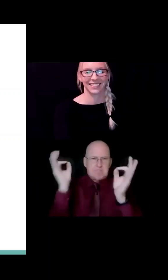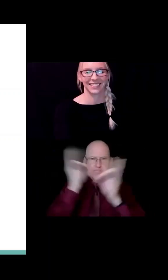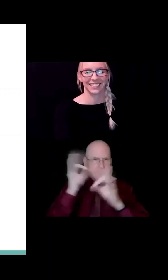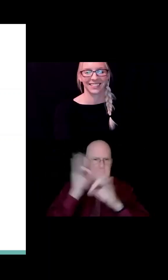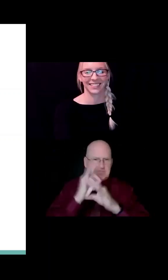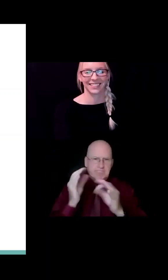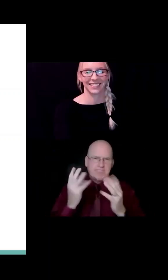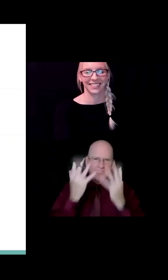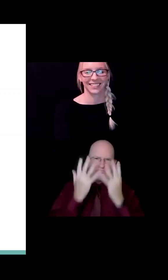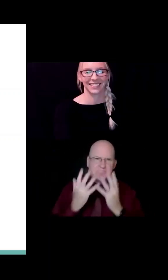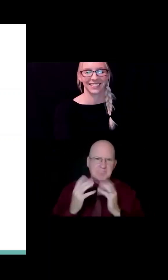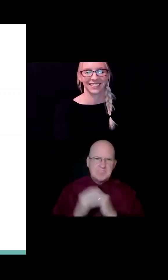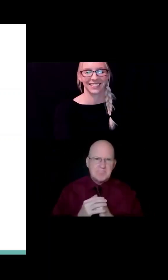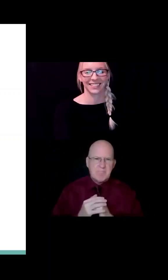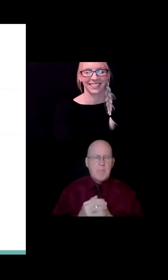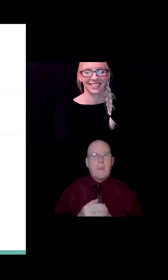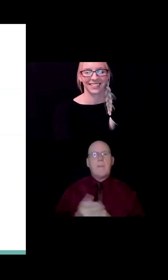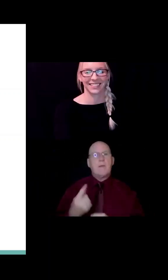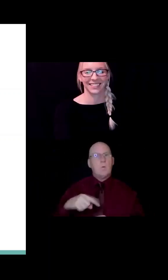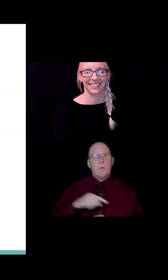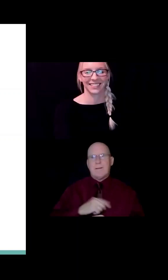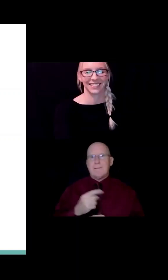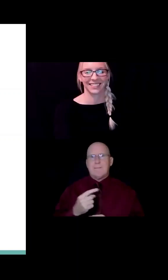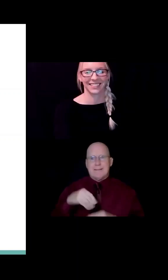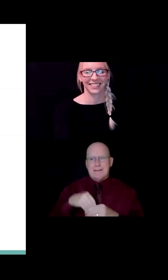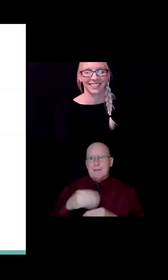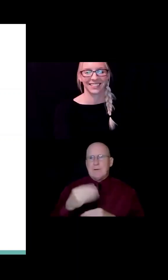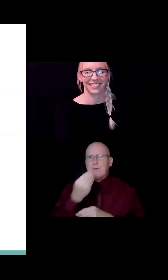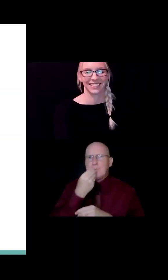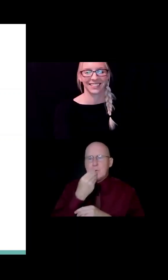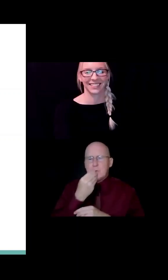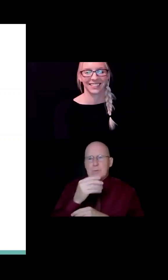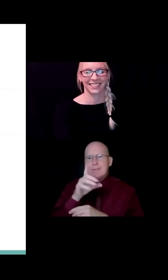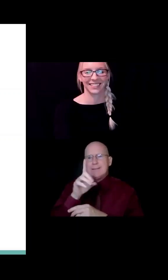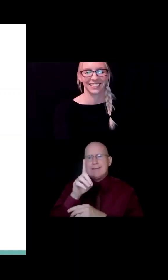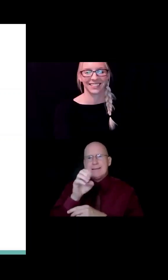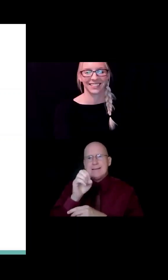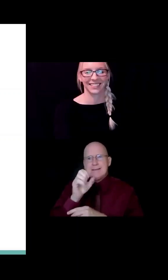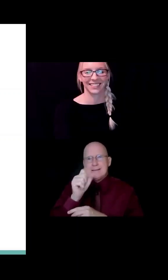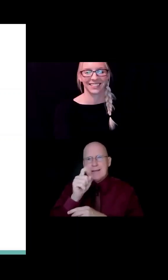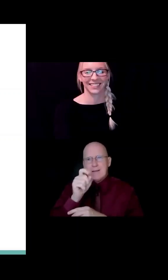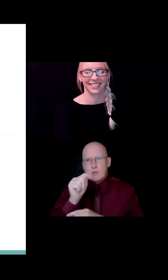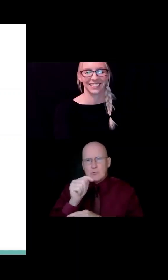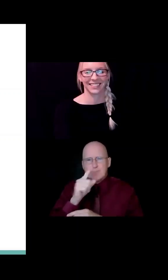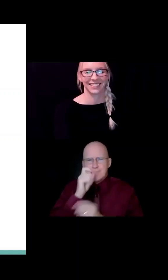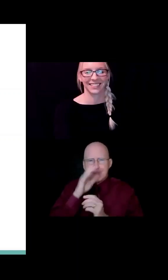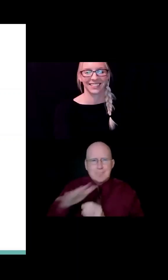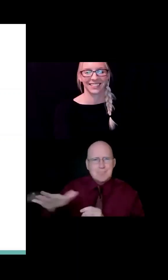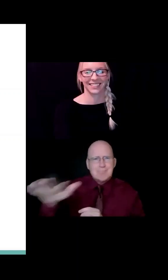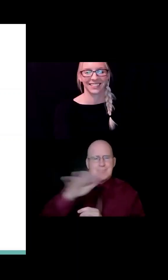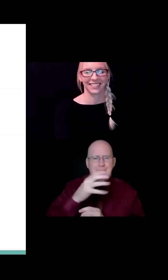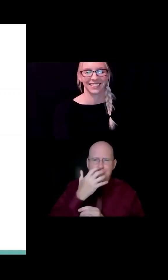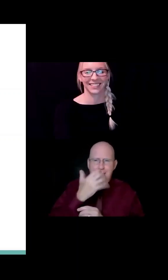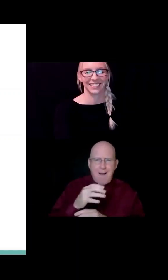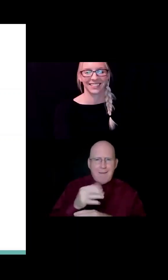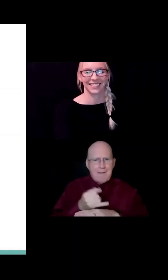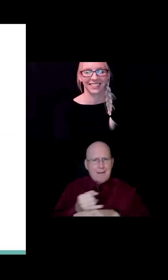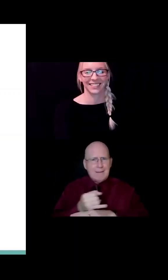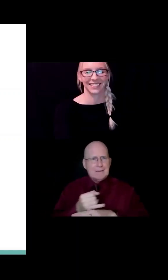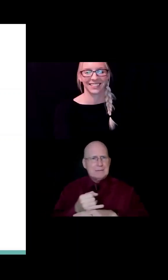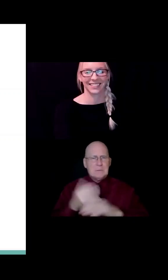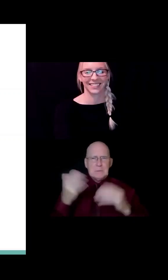We're in food deserts, we are on heat islands, you know, we're constantly under threat of